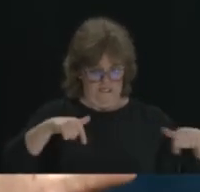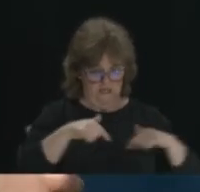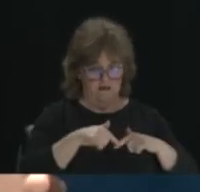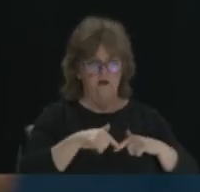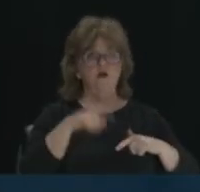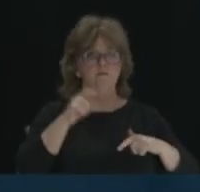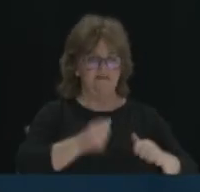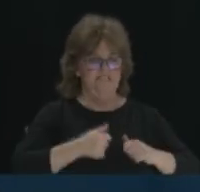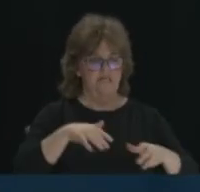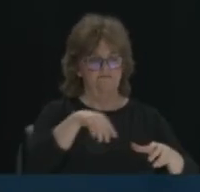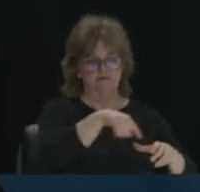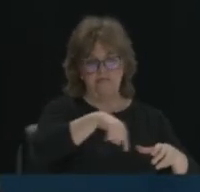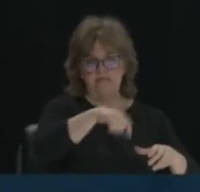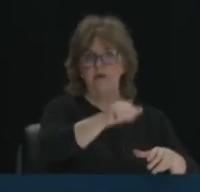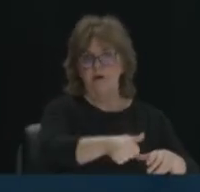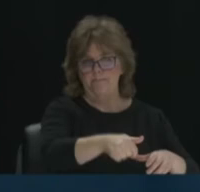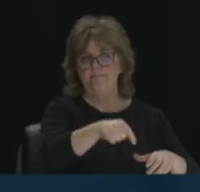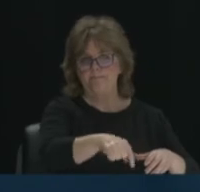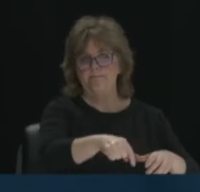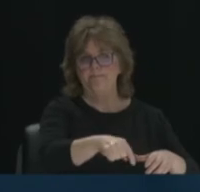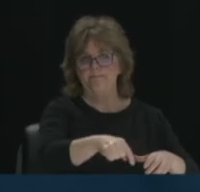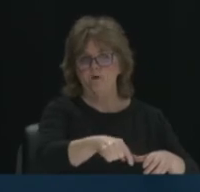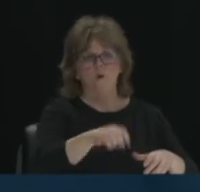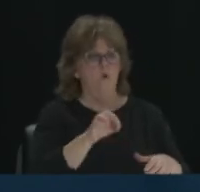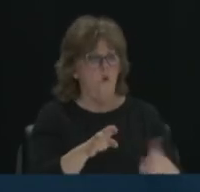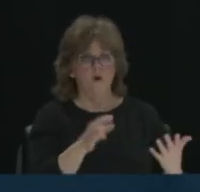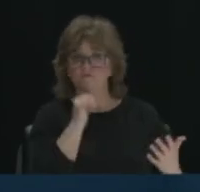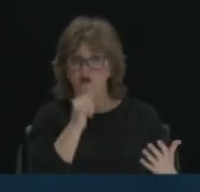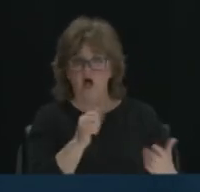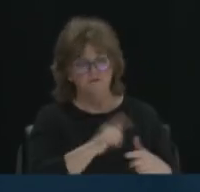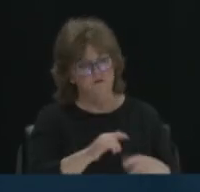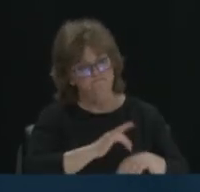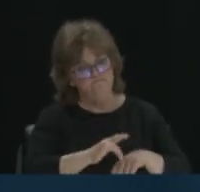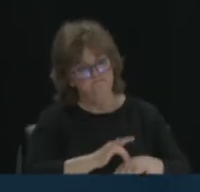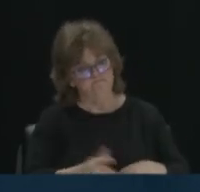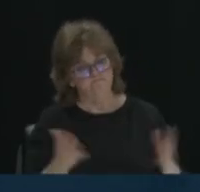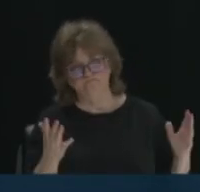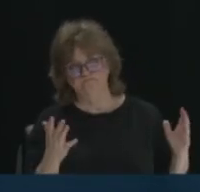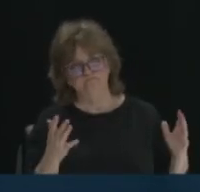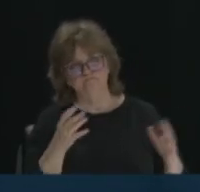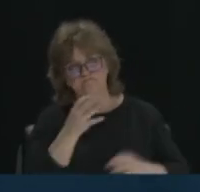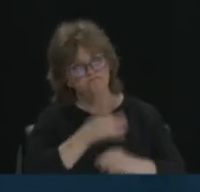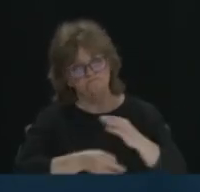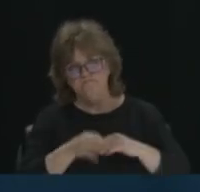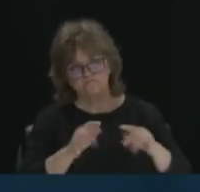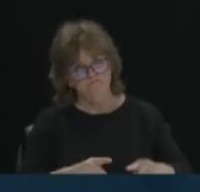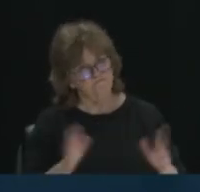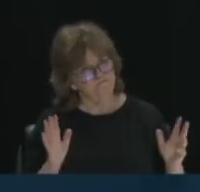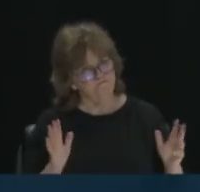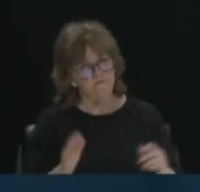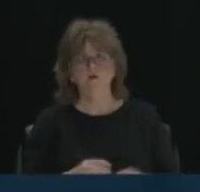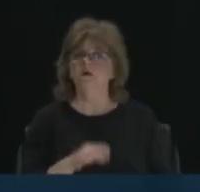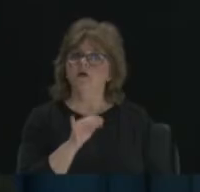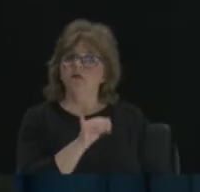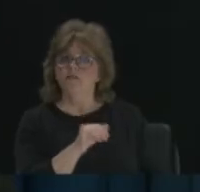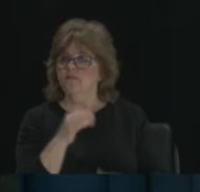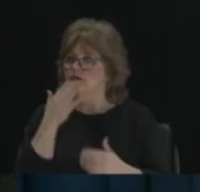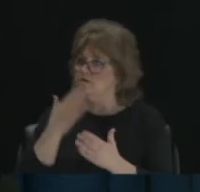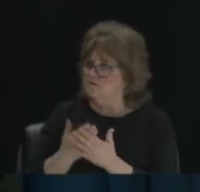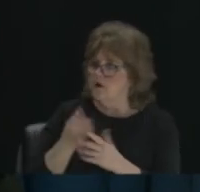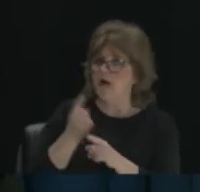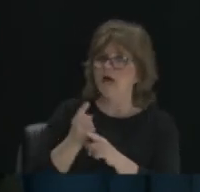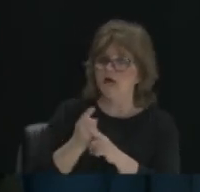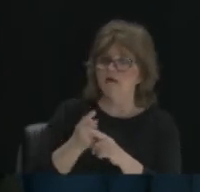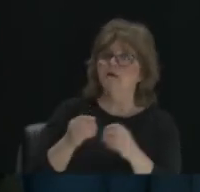vacant. Right. You know, so I think that was very good, a very good thing that the Board of Elections did. And a little bit more representative, then, of their